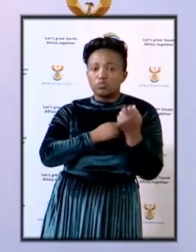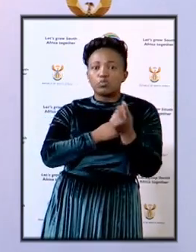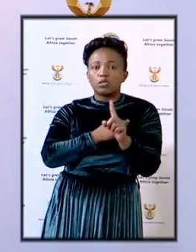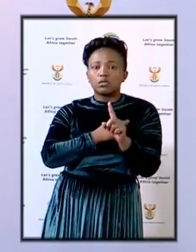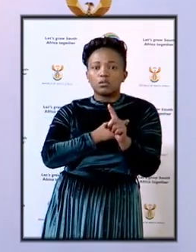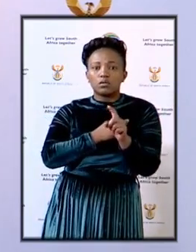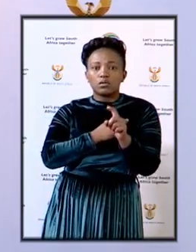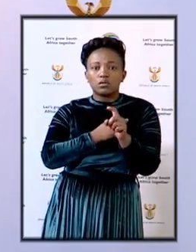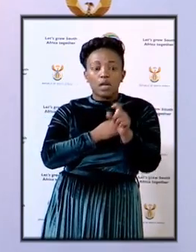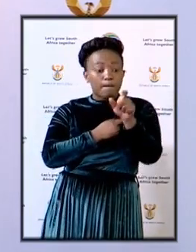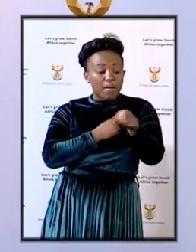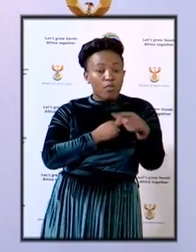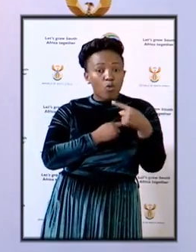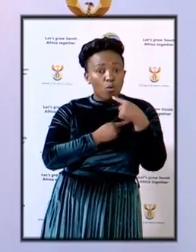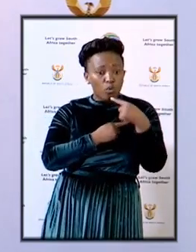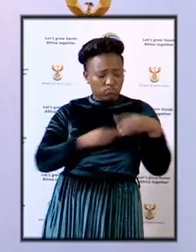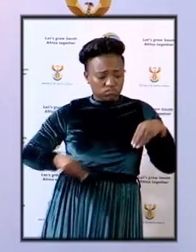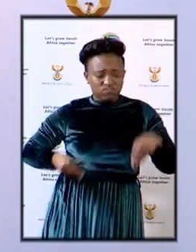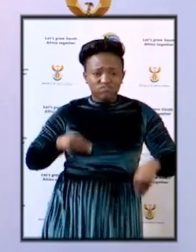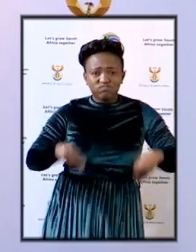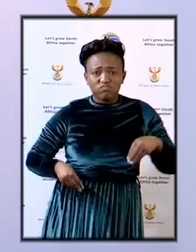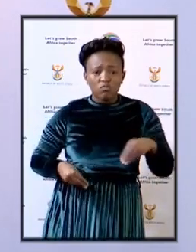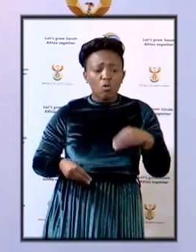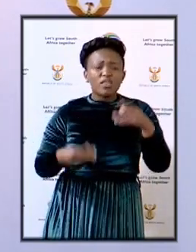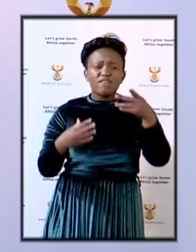victims of corruption,